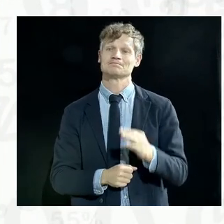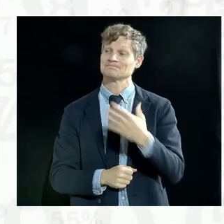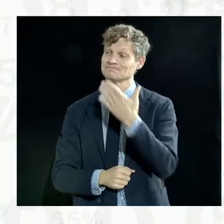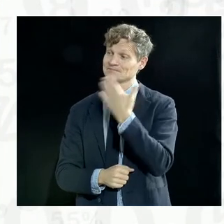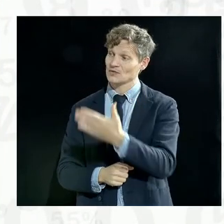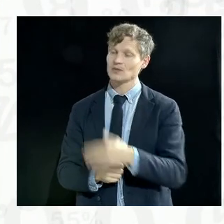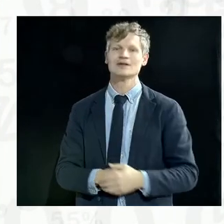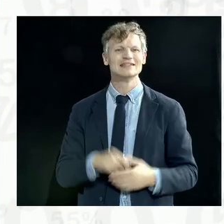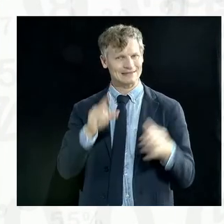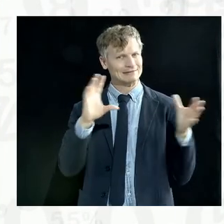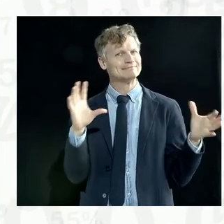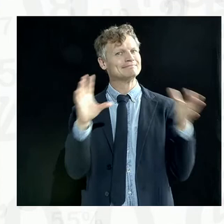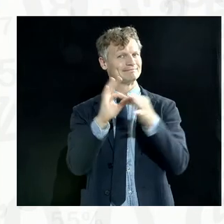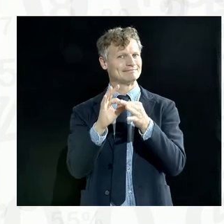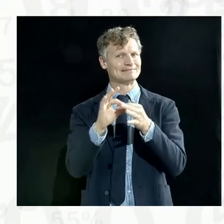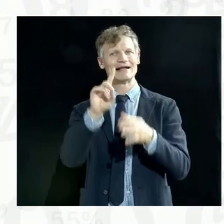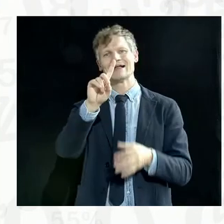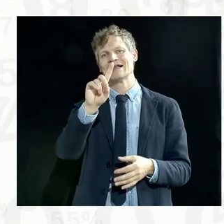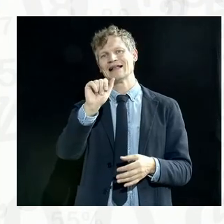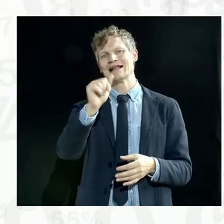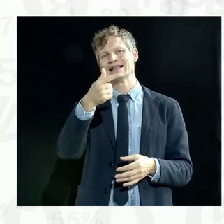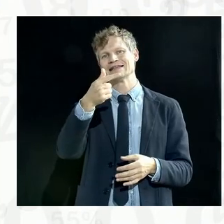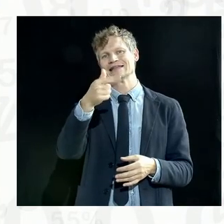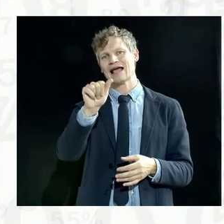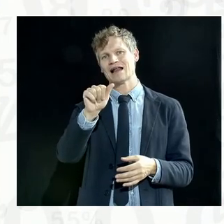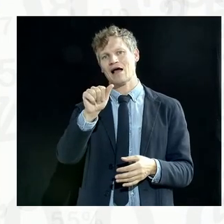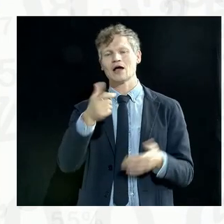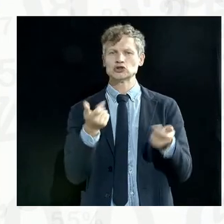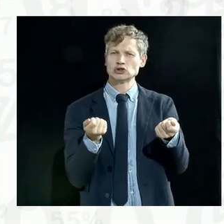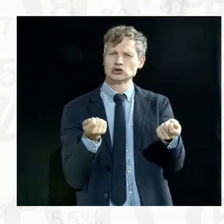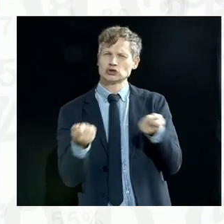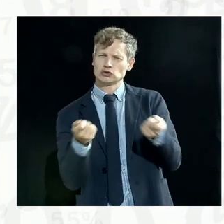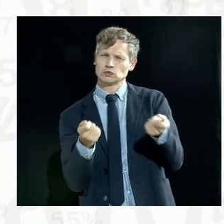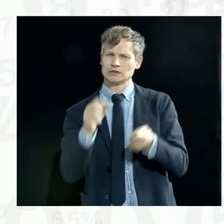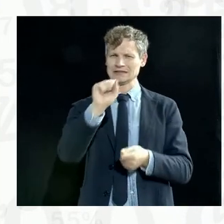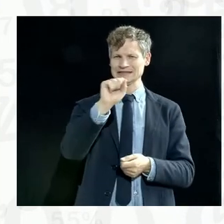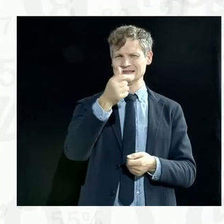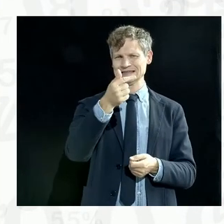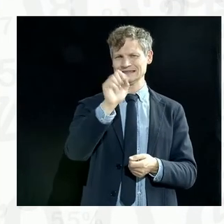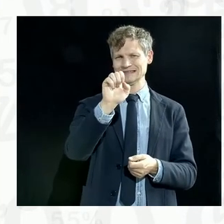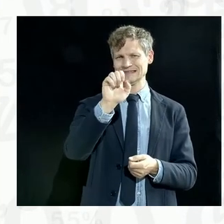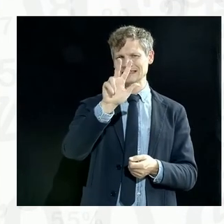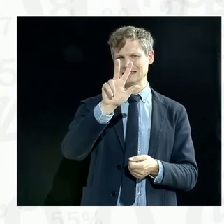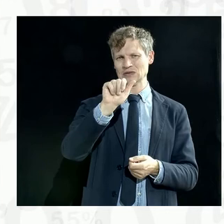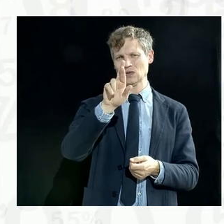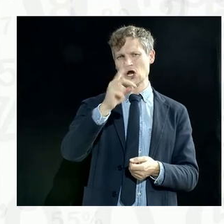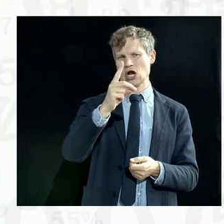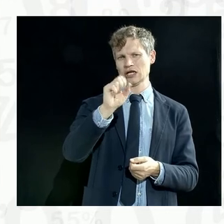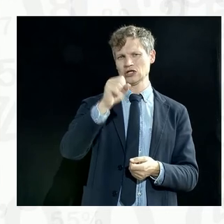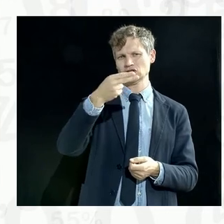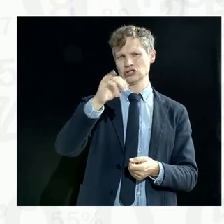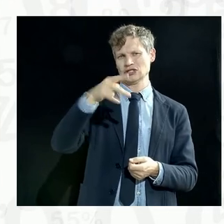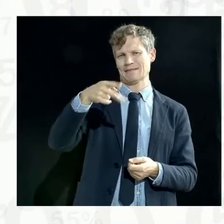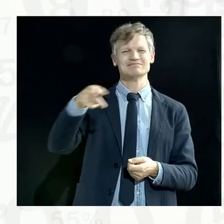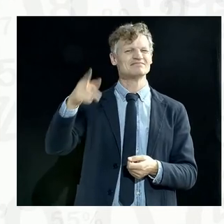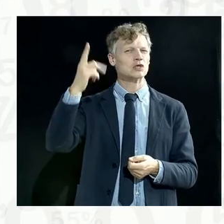stewardship as well, which is something that the UN is well positioned in, our national statistical